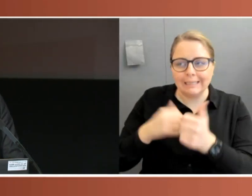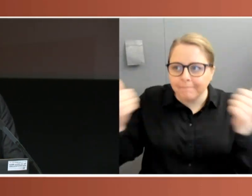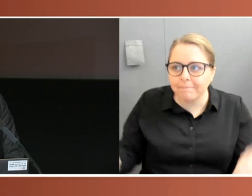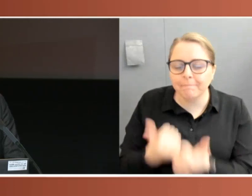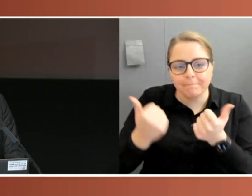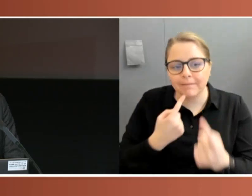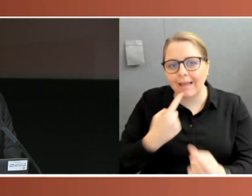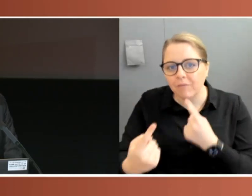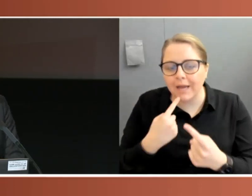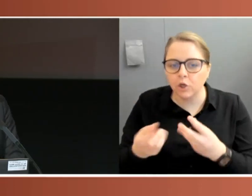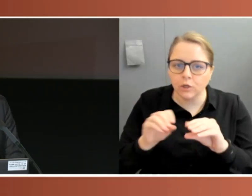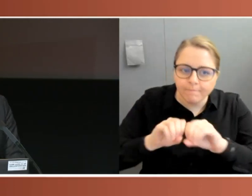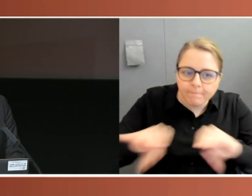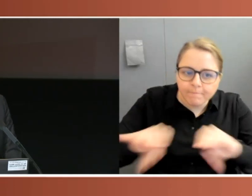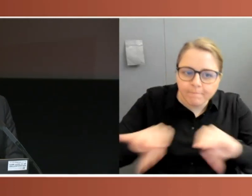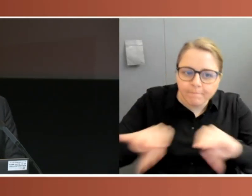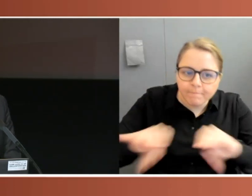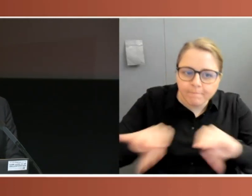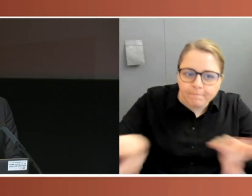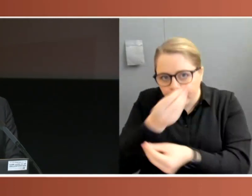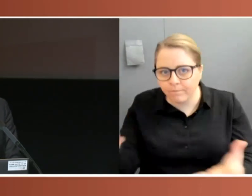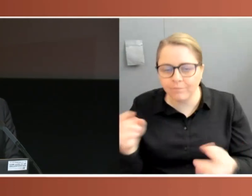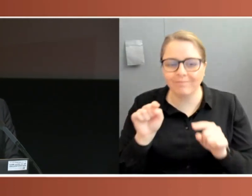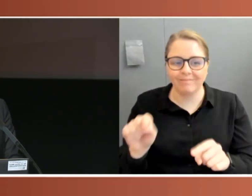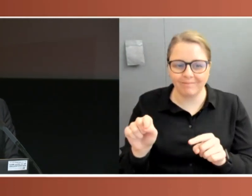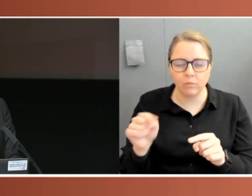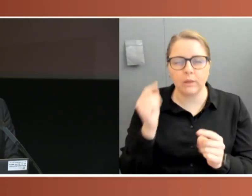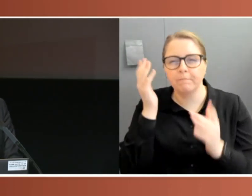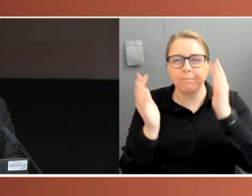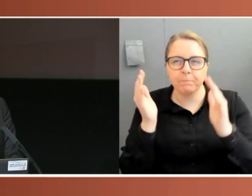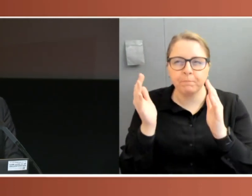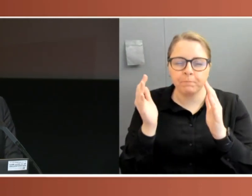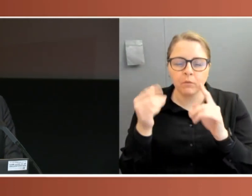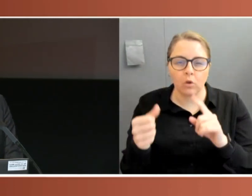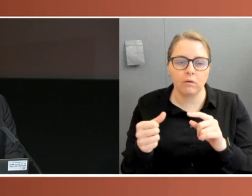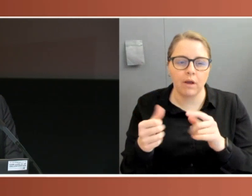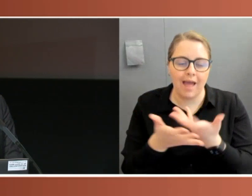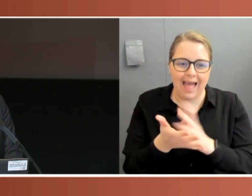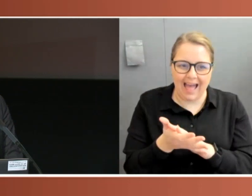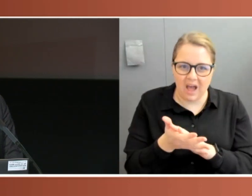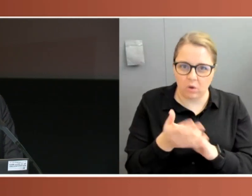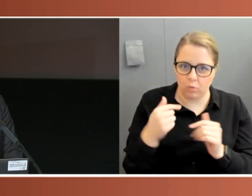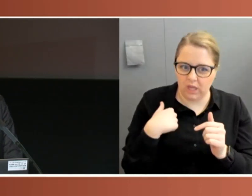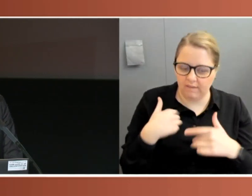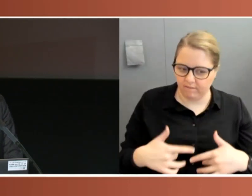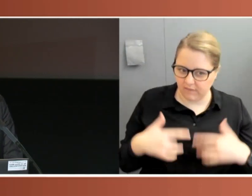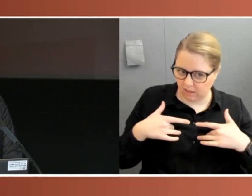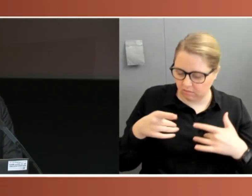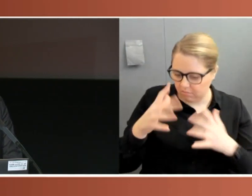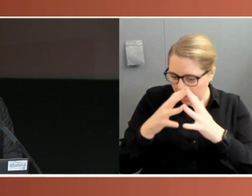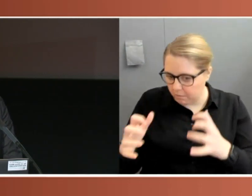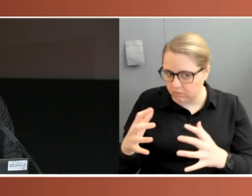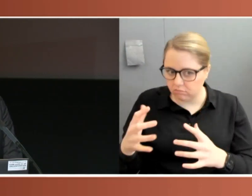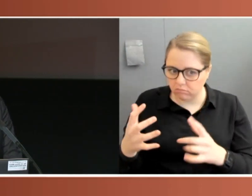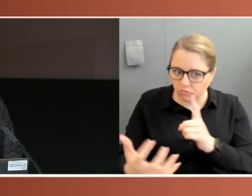high levels of community confidence, Harry and I went back and asked, well, how do we actually measure the performance of parliament? What are the indicators that we would use?